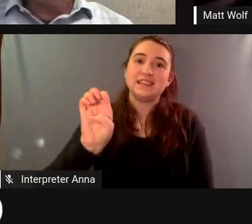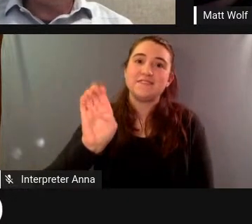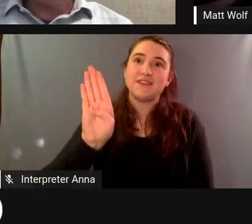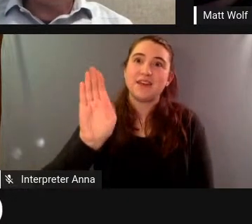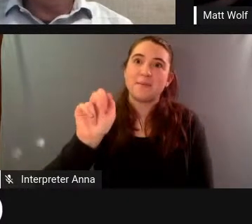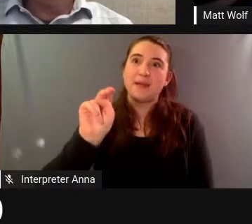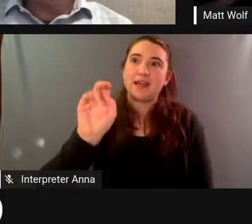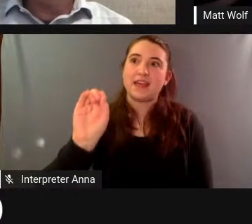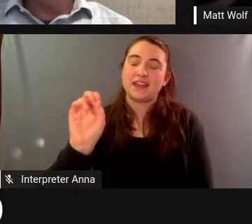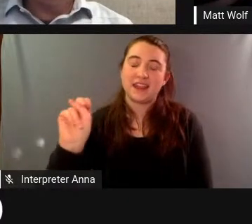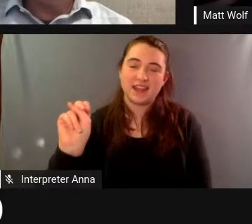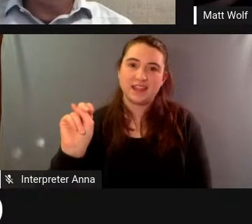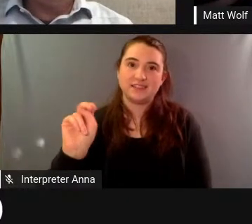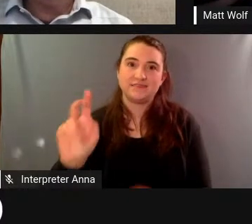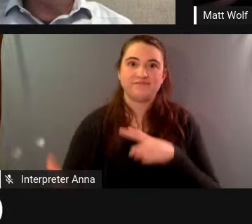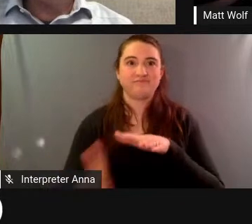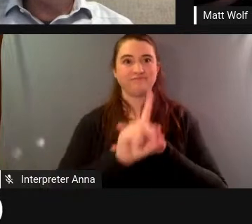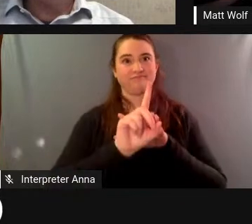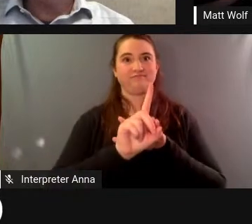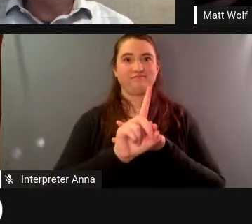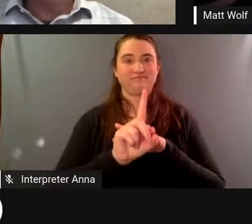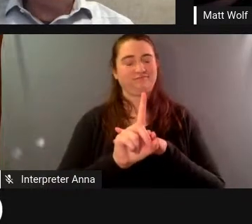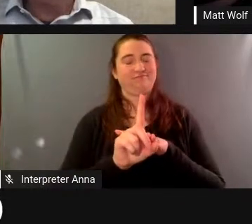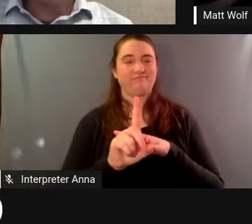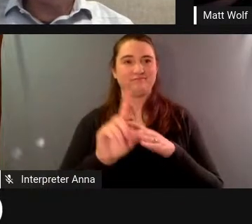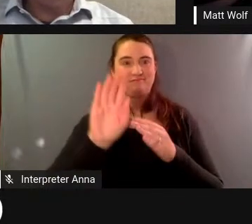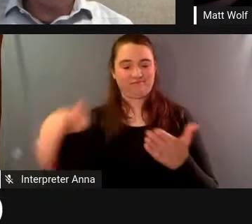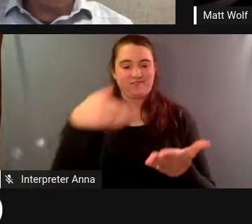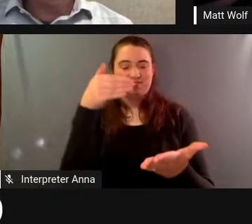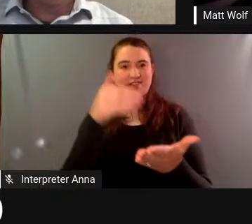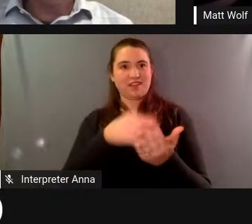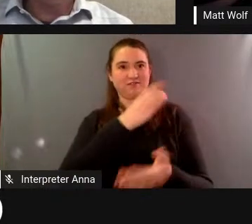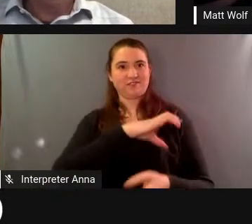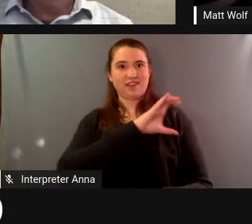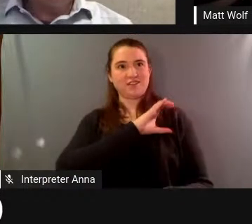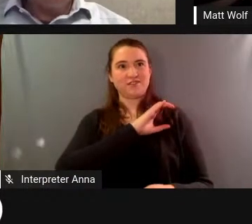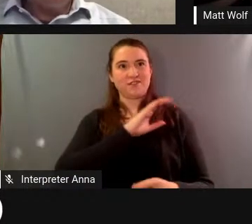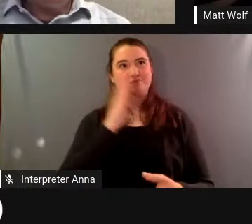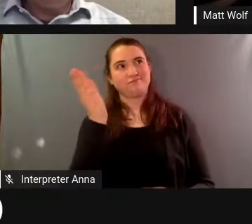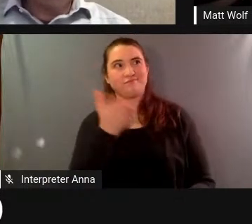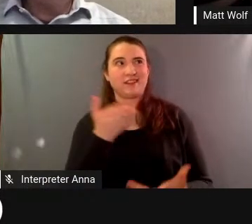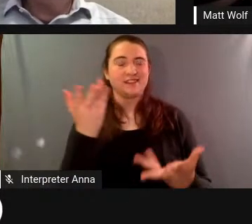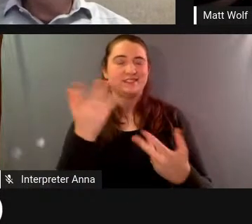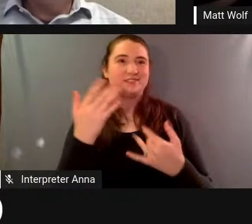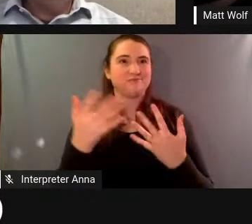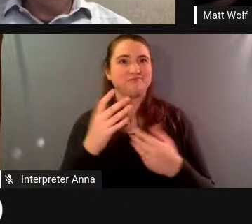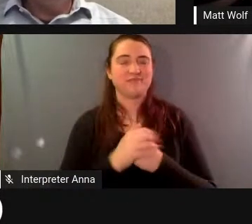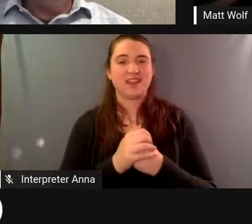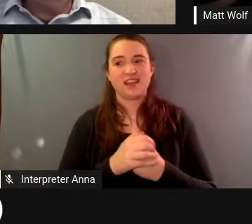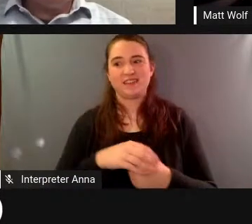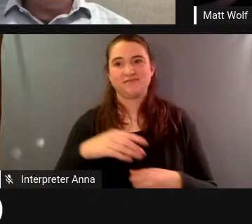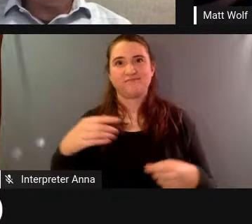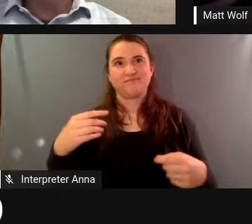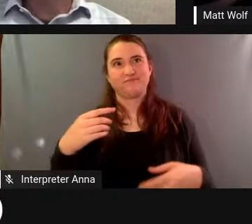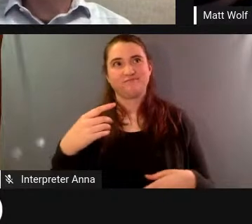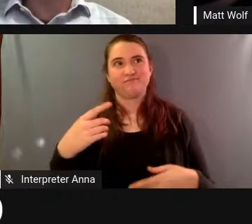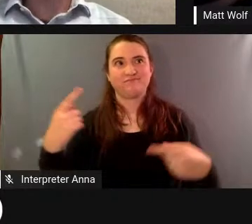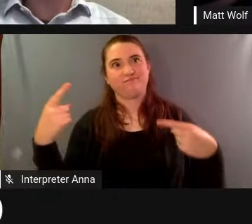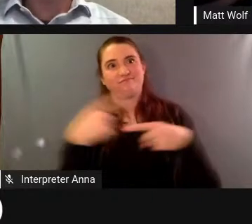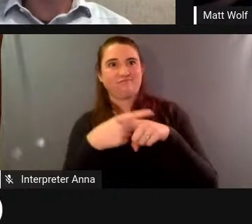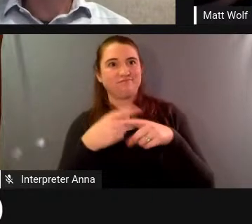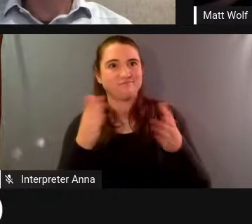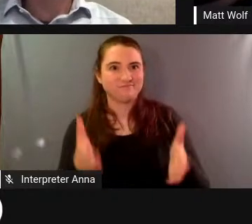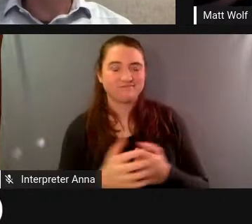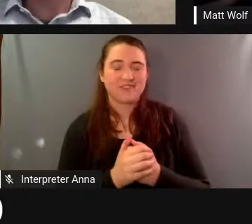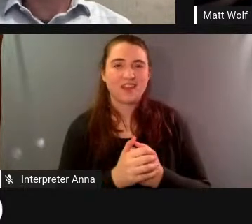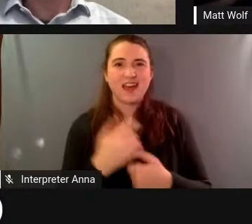emerges as a central uh character slash antagonist uh i don't even know